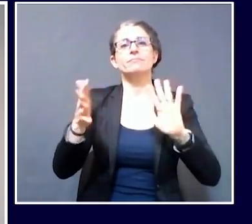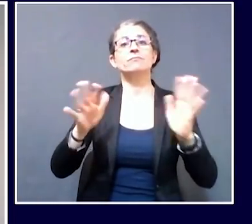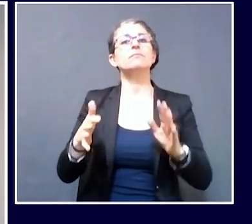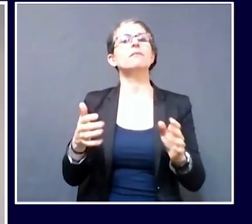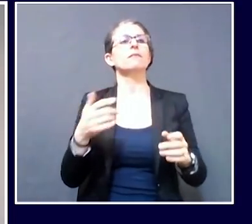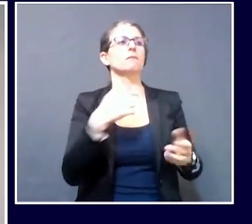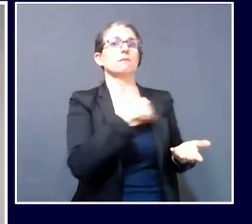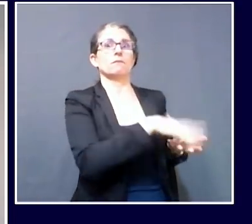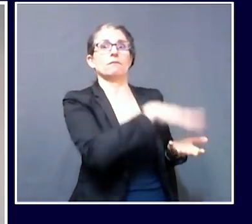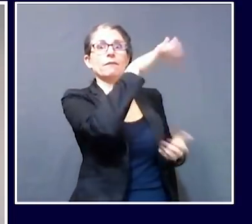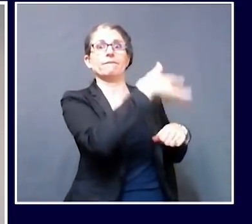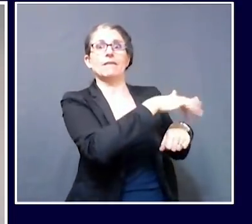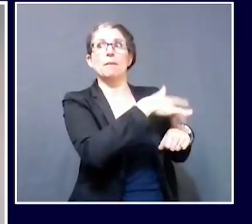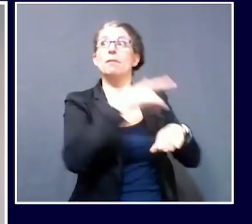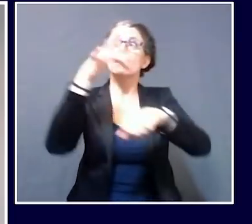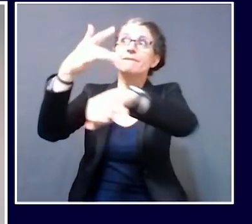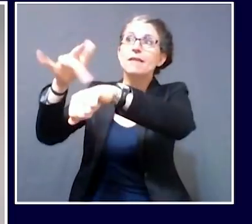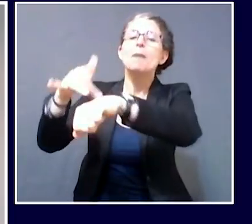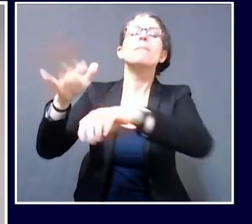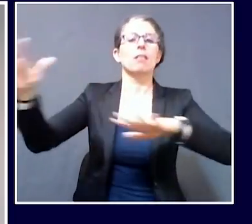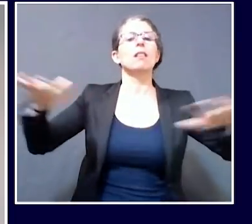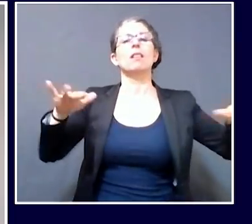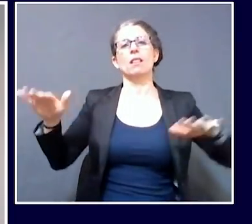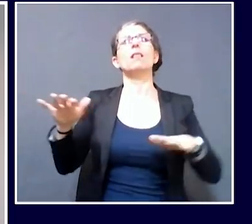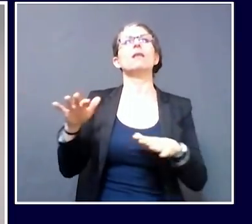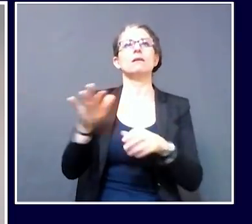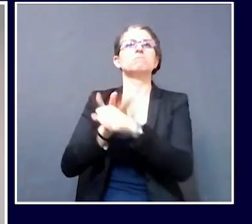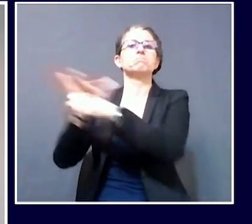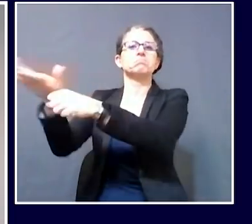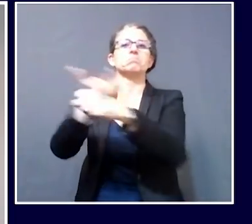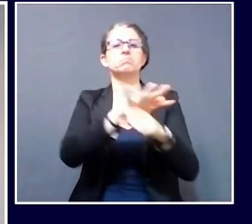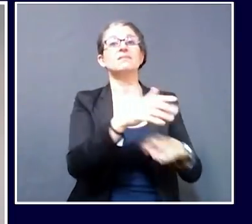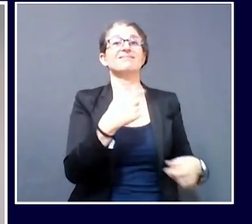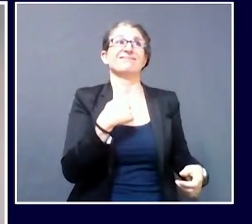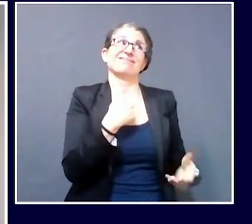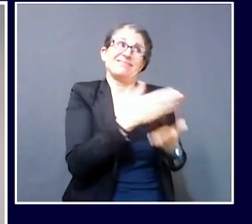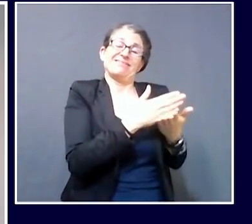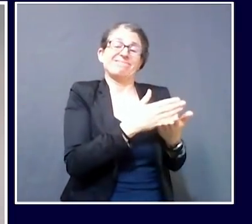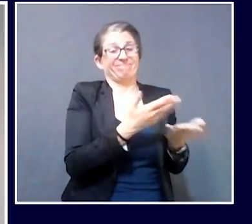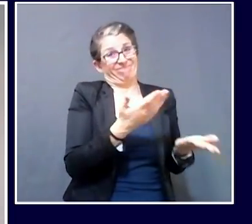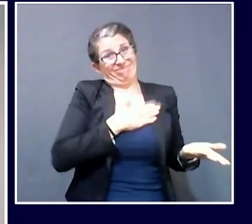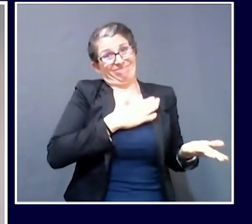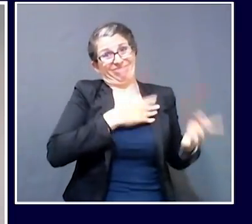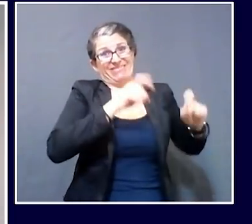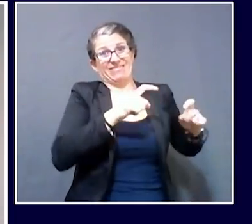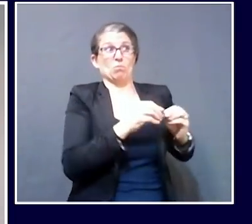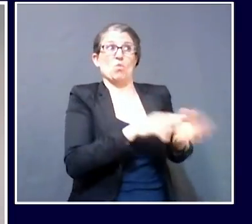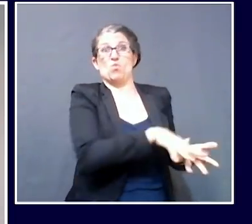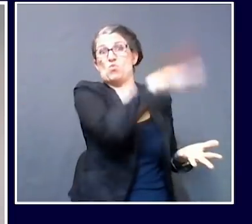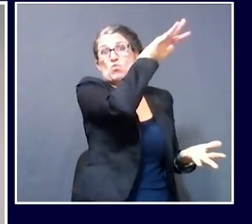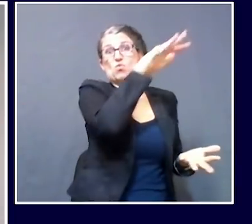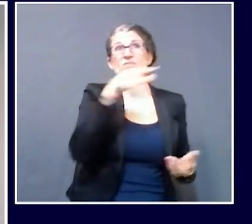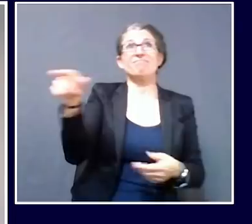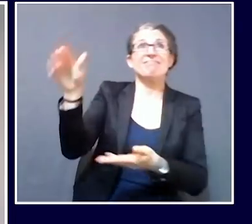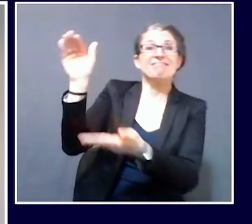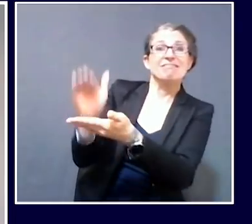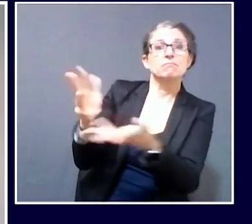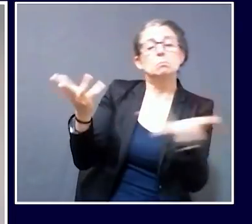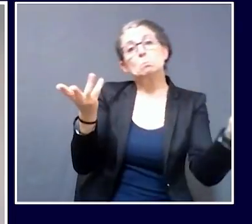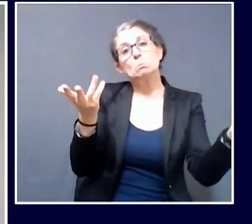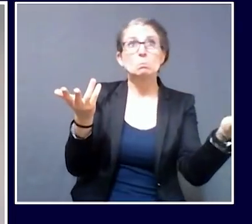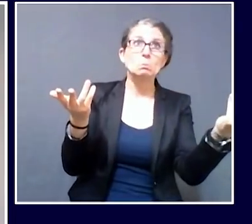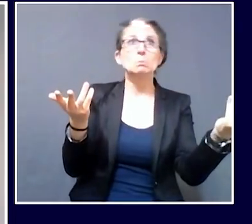doing our planning around the swab and send sites, we've tried to take into account making sure that those sites have enough throughput,